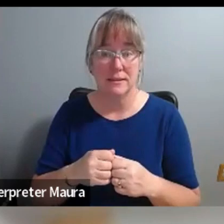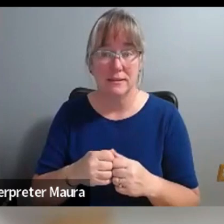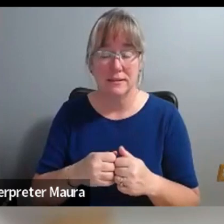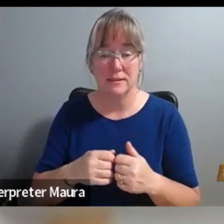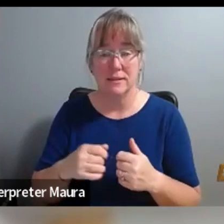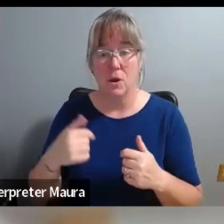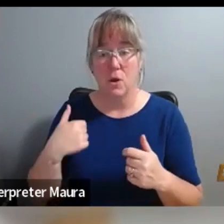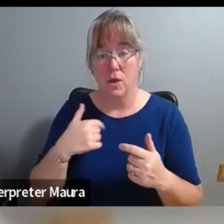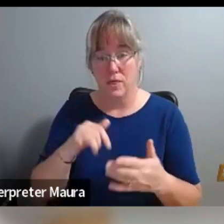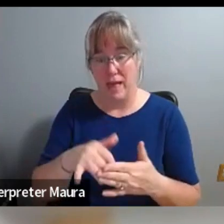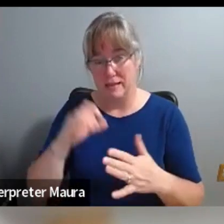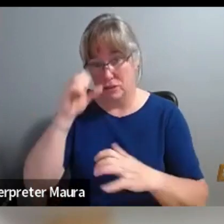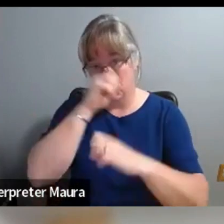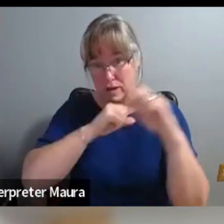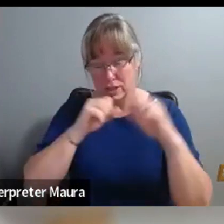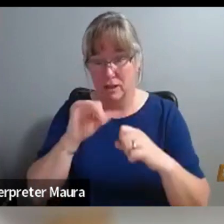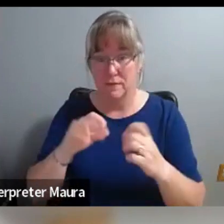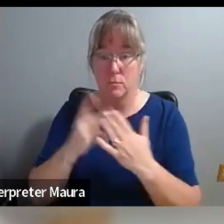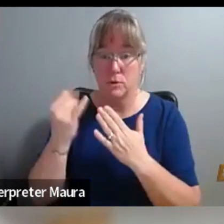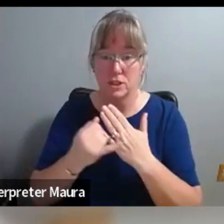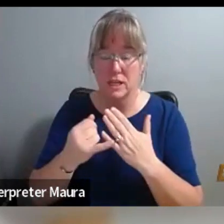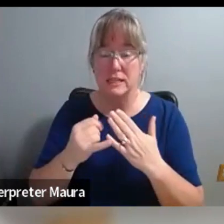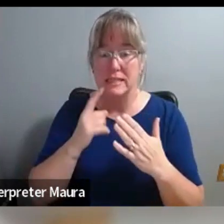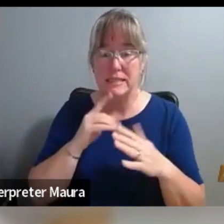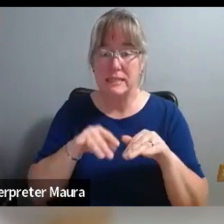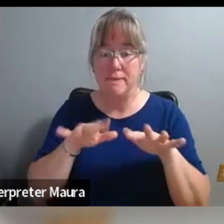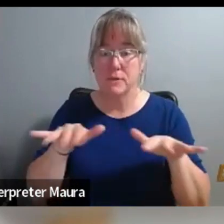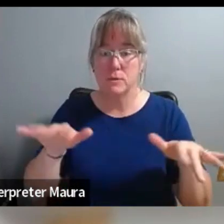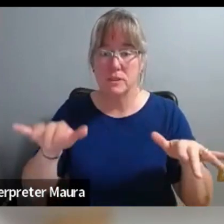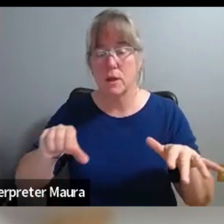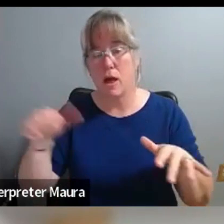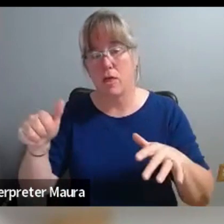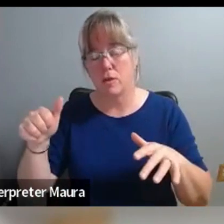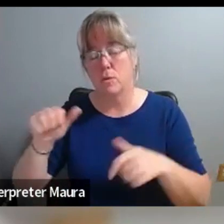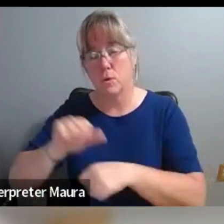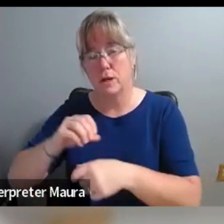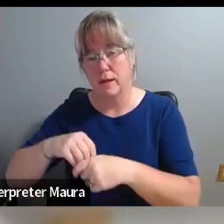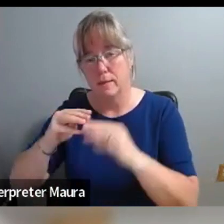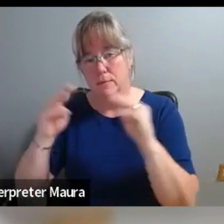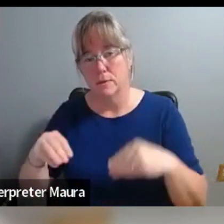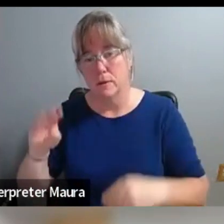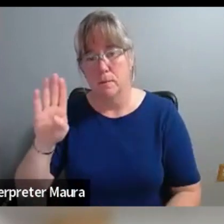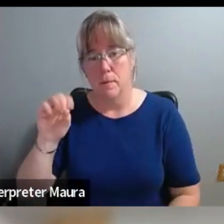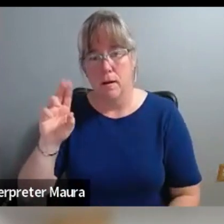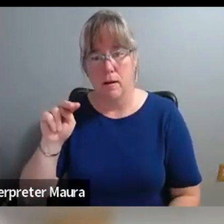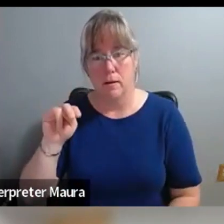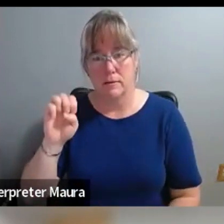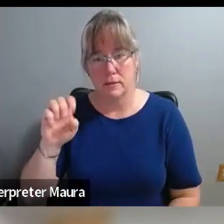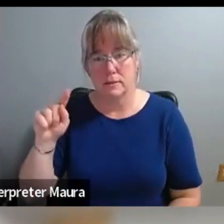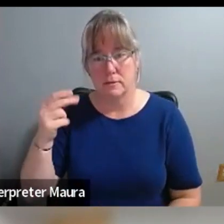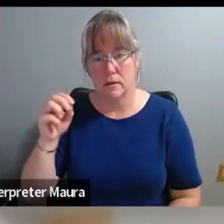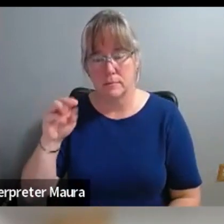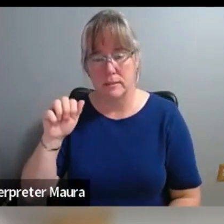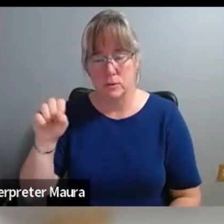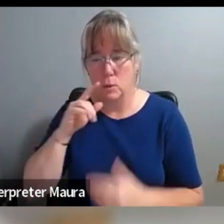the podcast are sort of finding their way into other corners of museum projects. So I'll shout out Bonnie Thomas, who's on the call, who led a workshop for